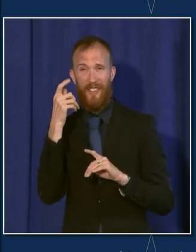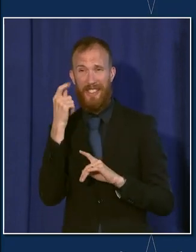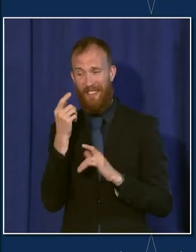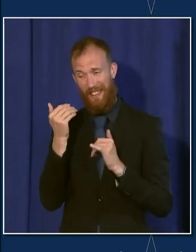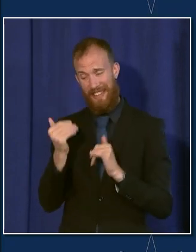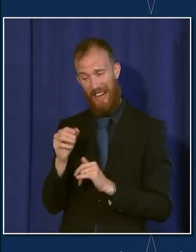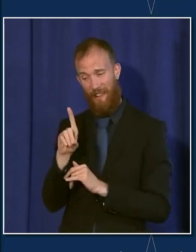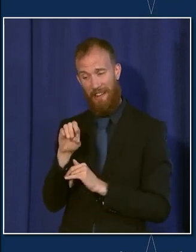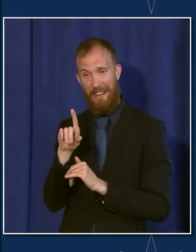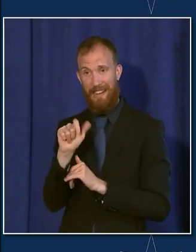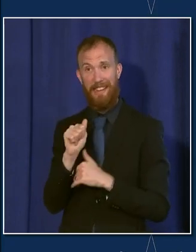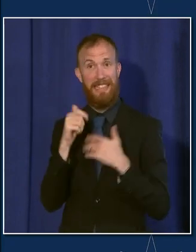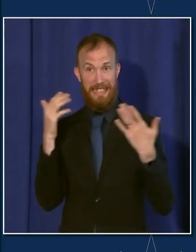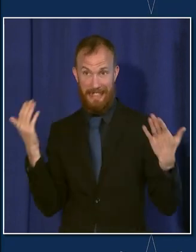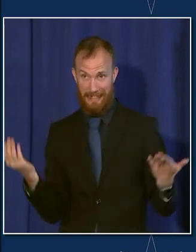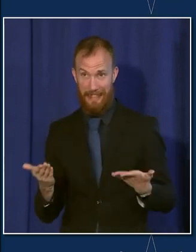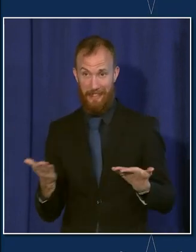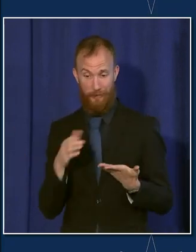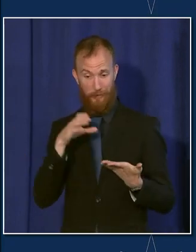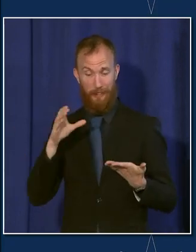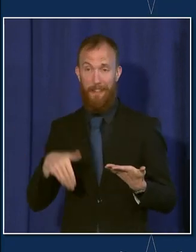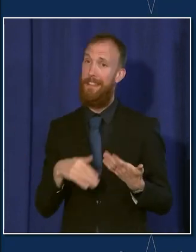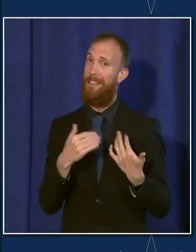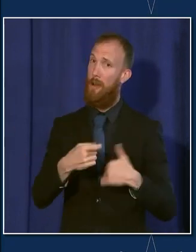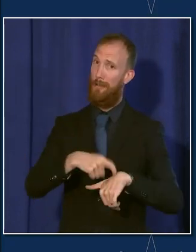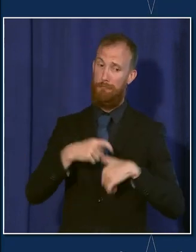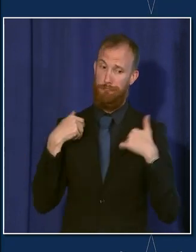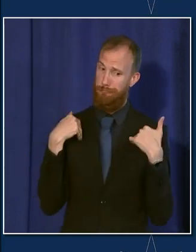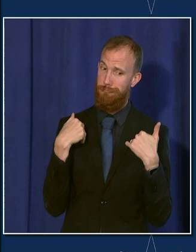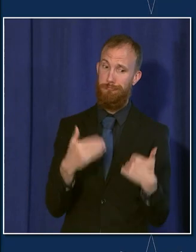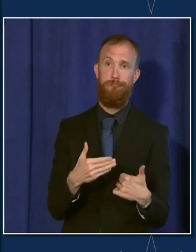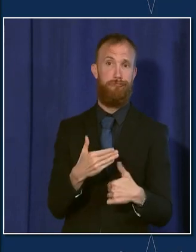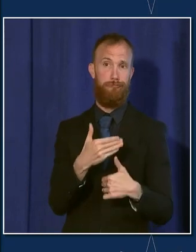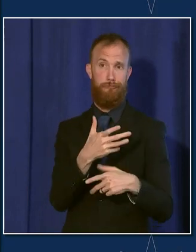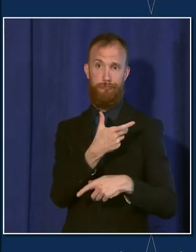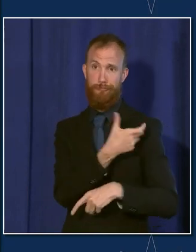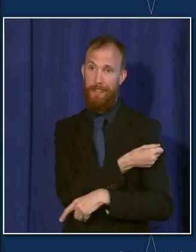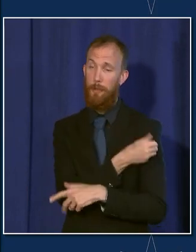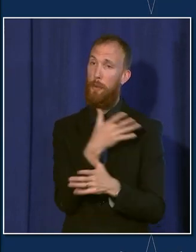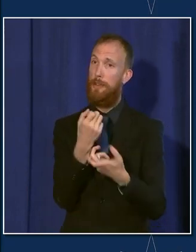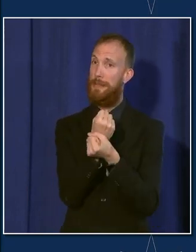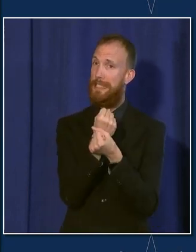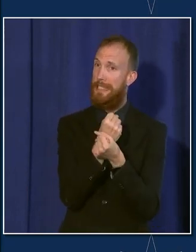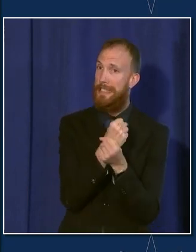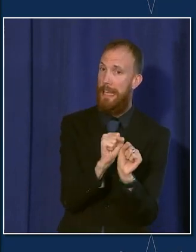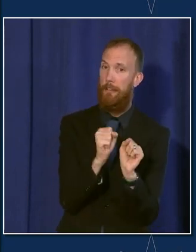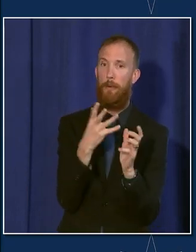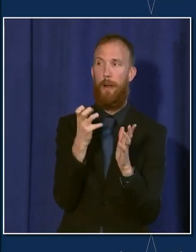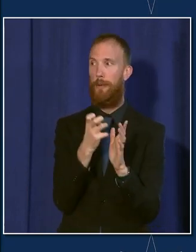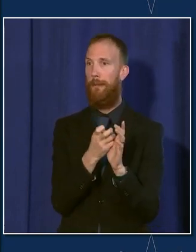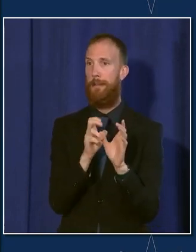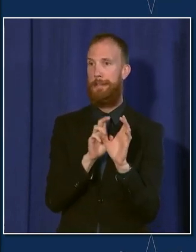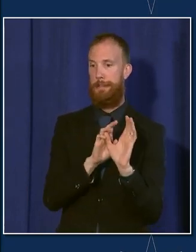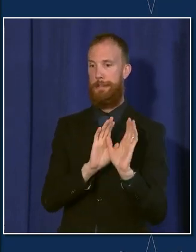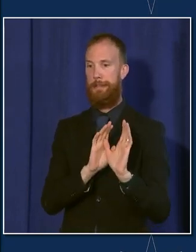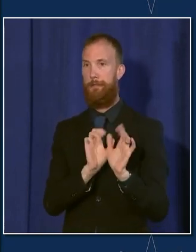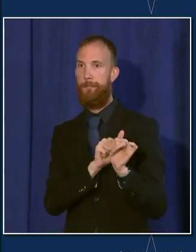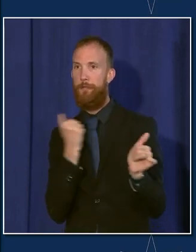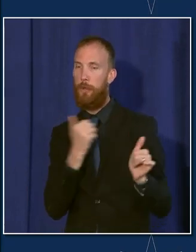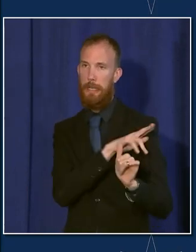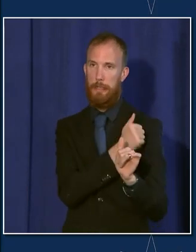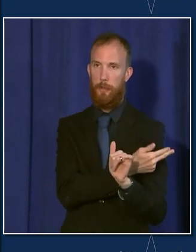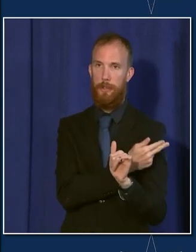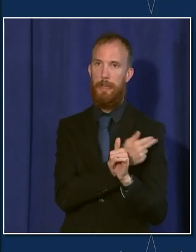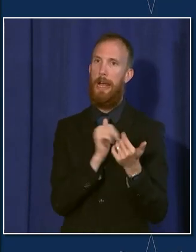we want to keep people safe and out of the hospital and vaccine clearly based on our Chicago data is the most